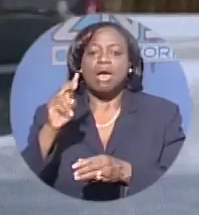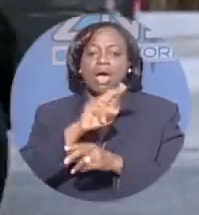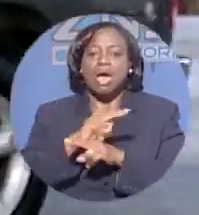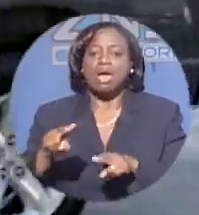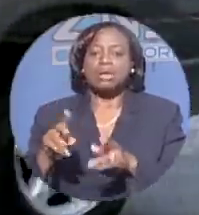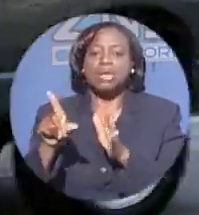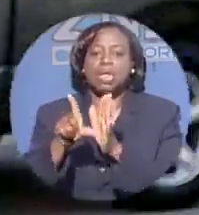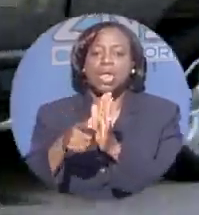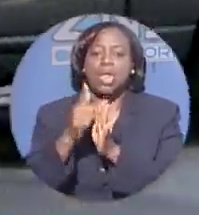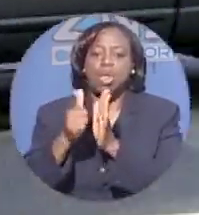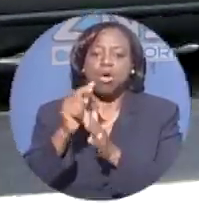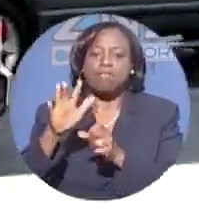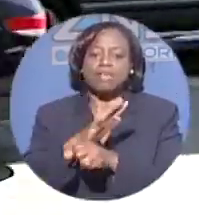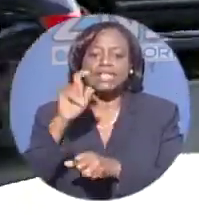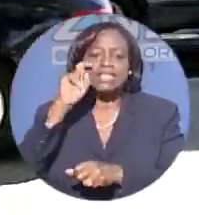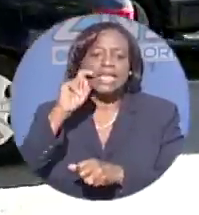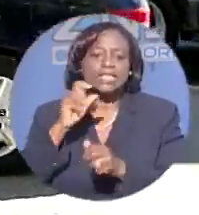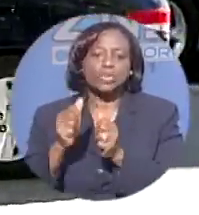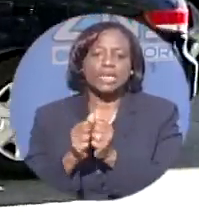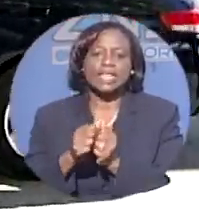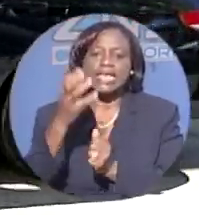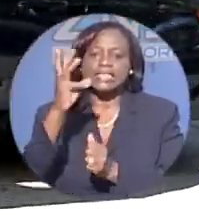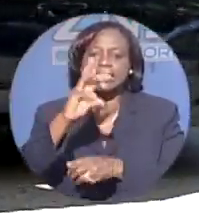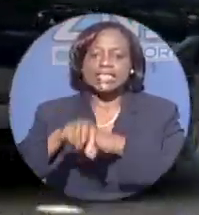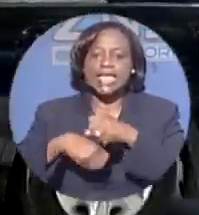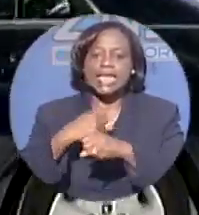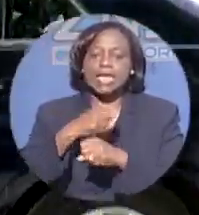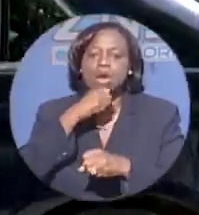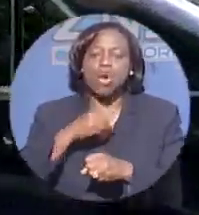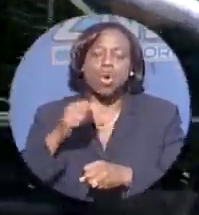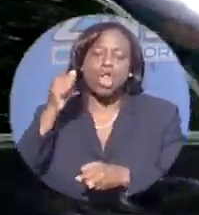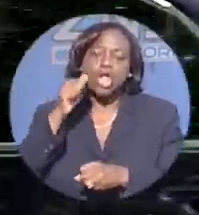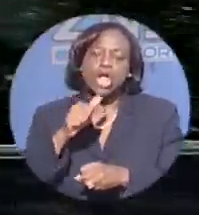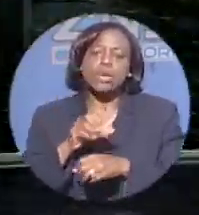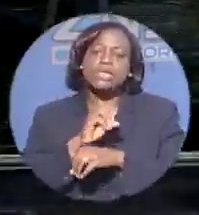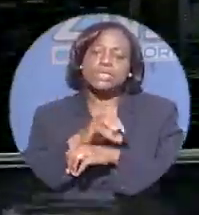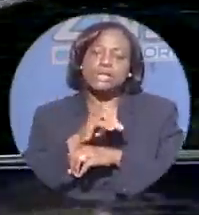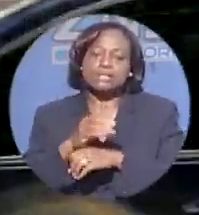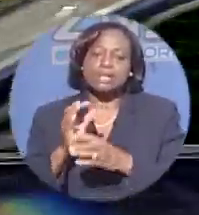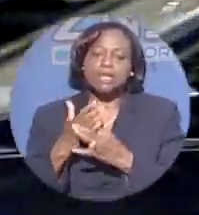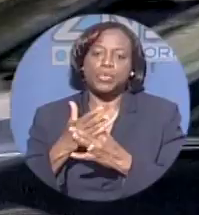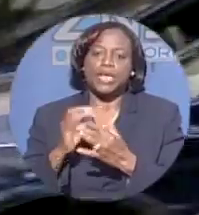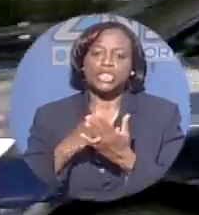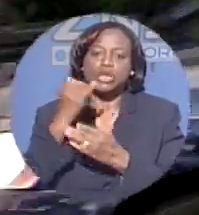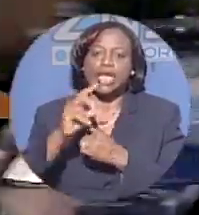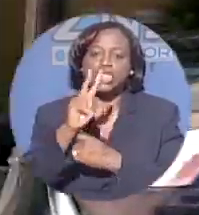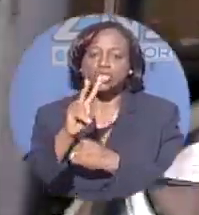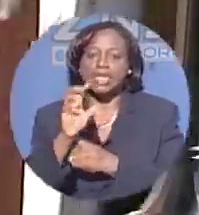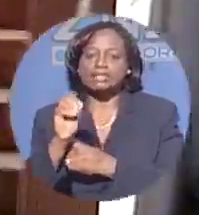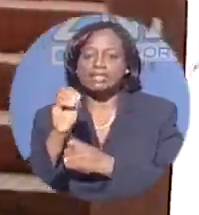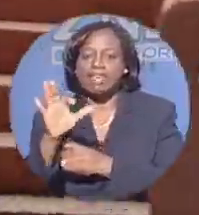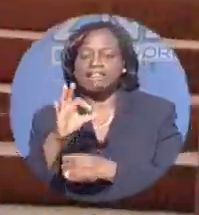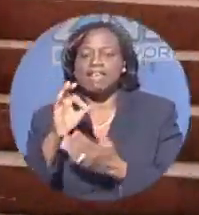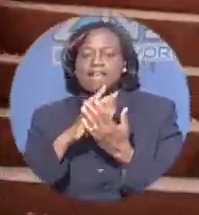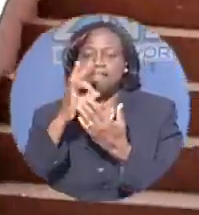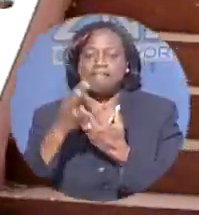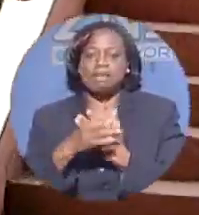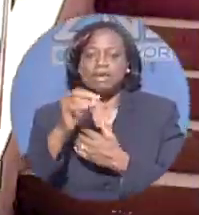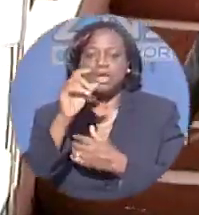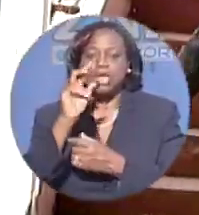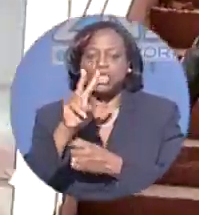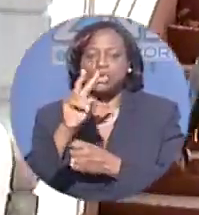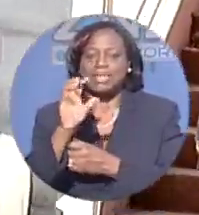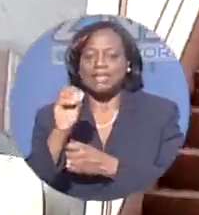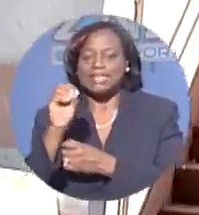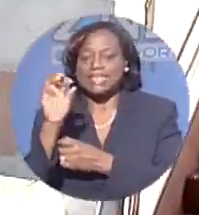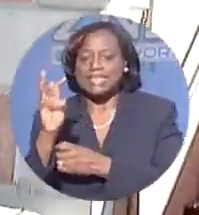relationship with a 16-year-old girl he was counseling between July 2005 and February 2006. Frazier has